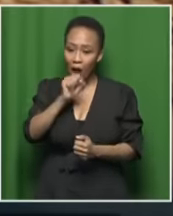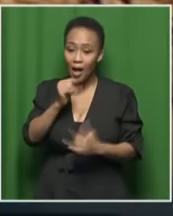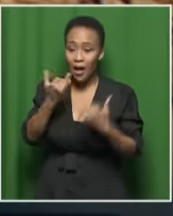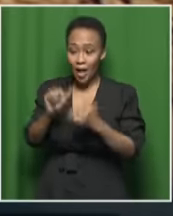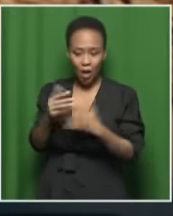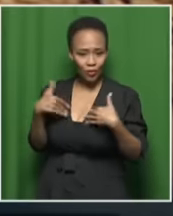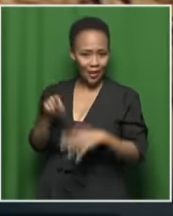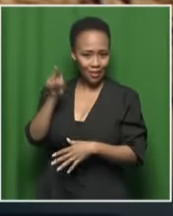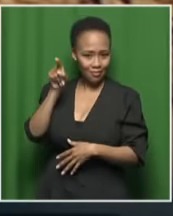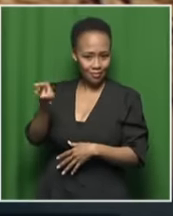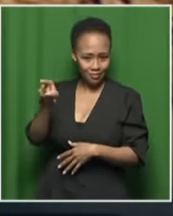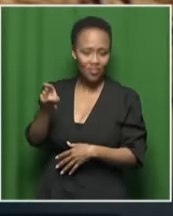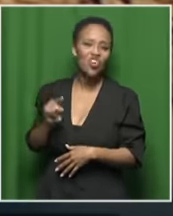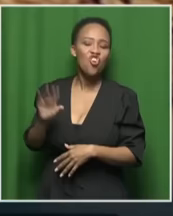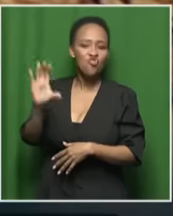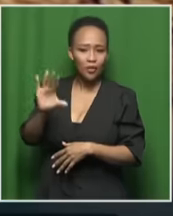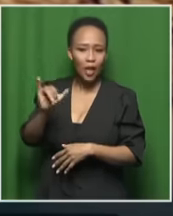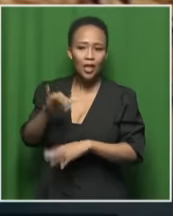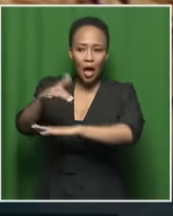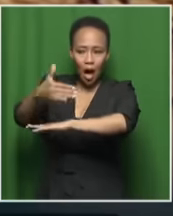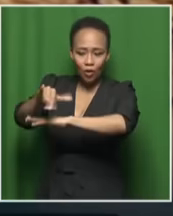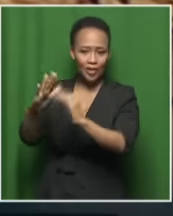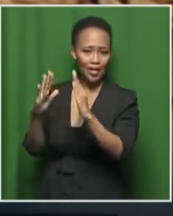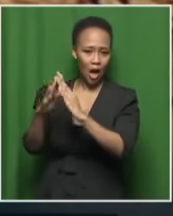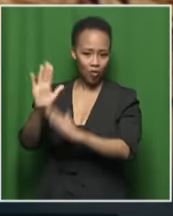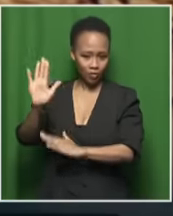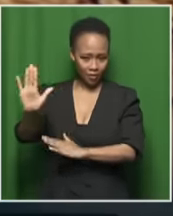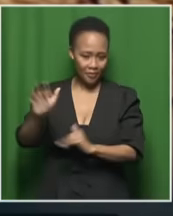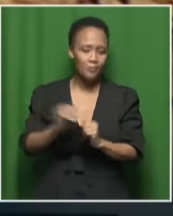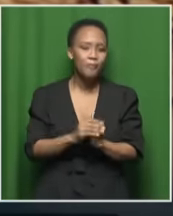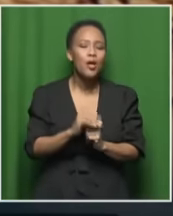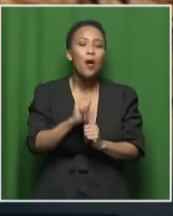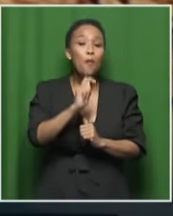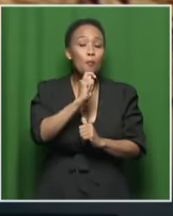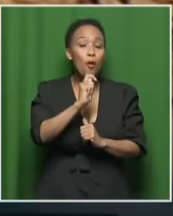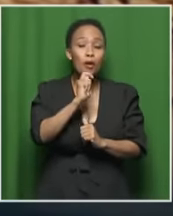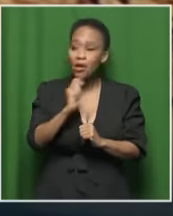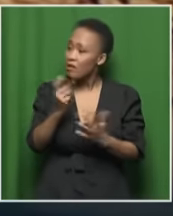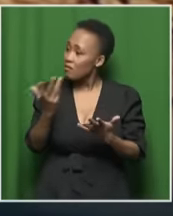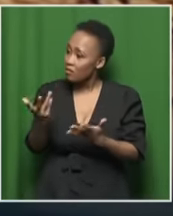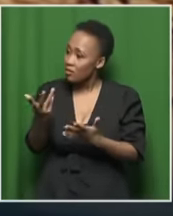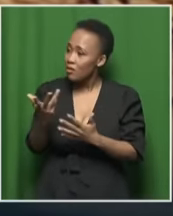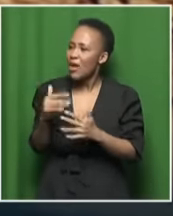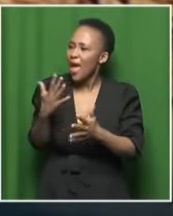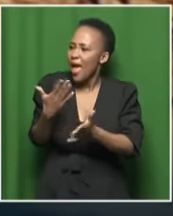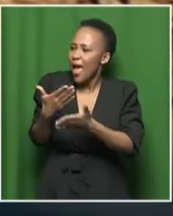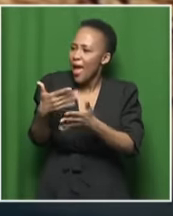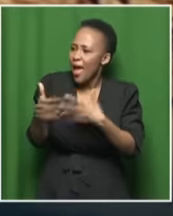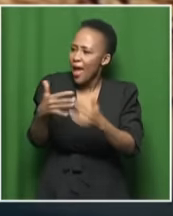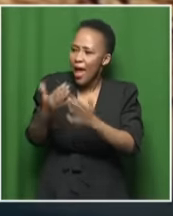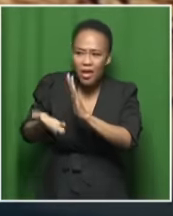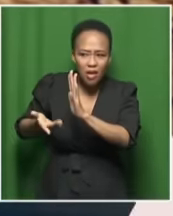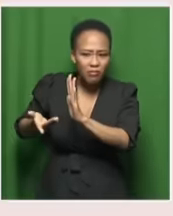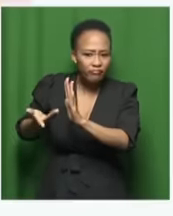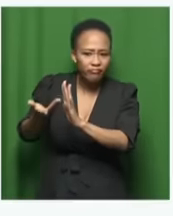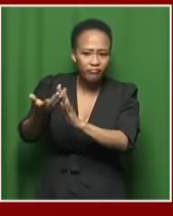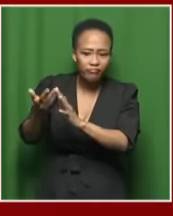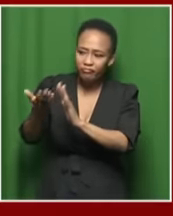who's outside the home of the former speaker. Griselda, good morning. So any further development since we last spoke?